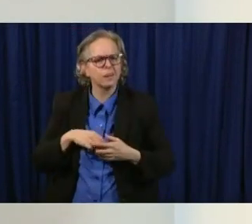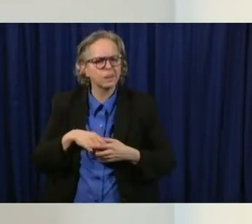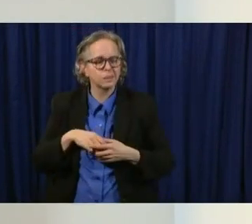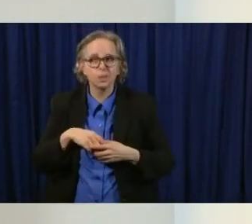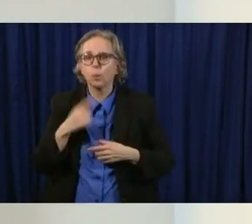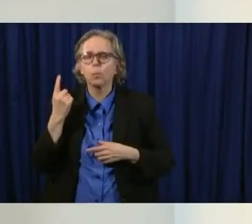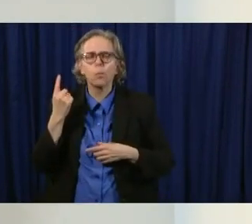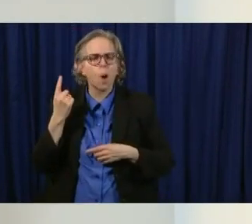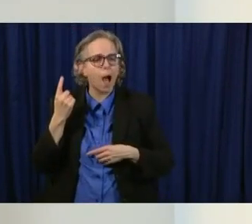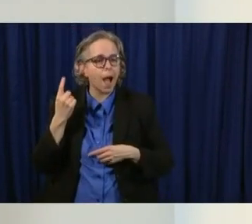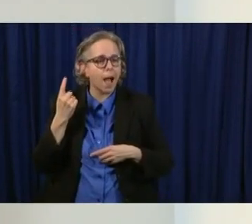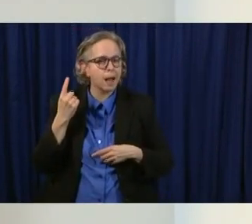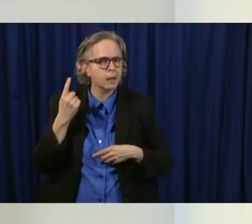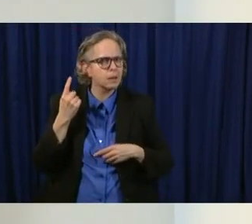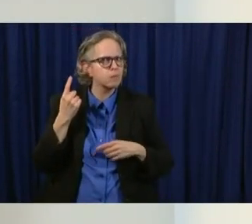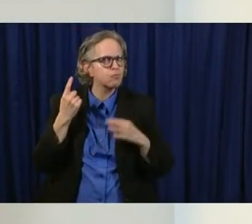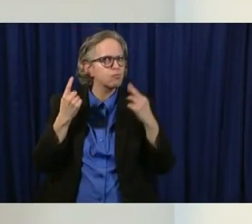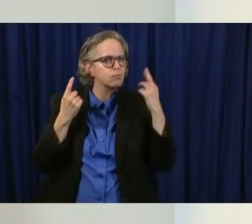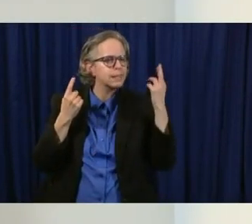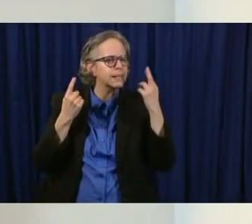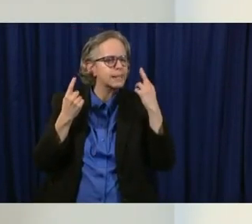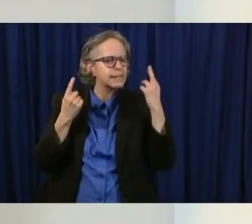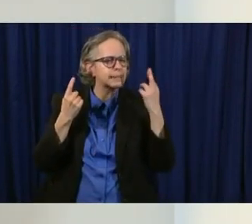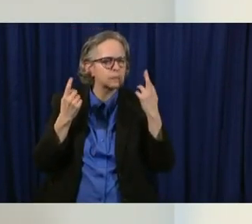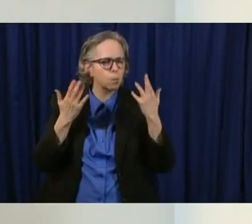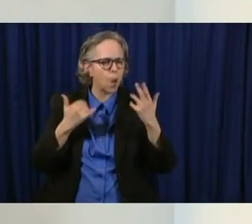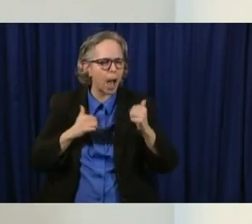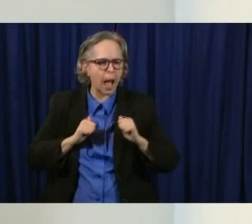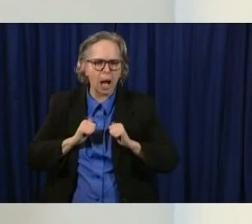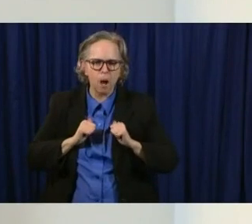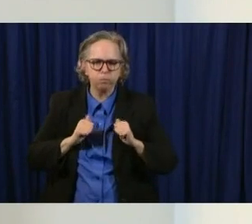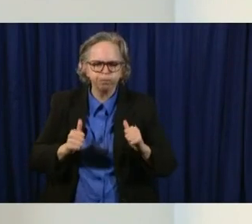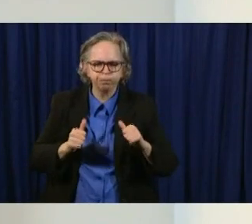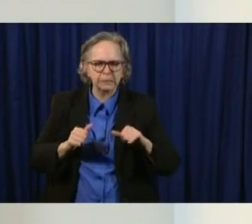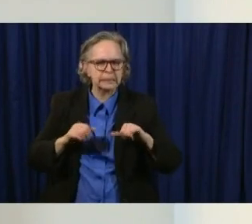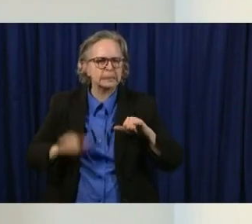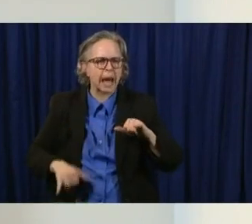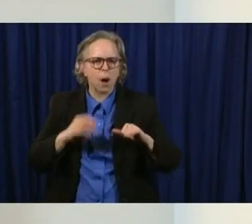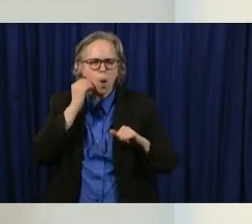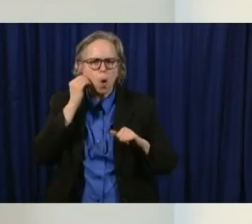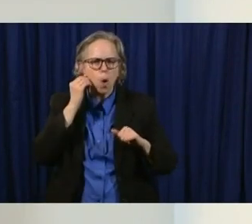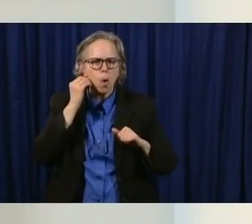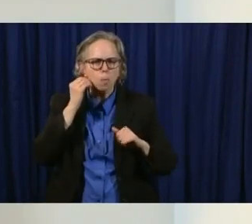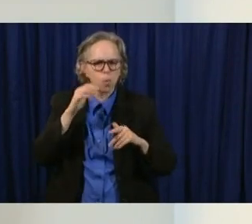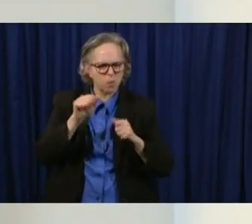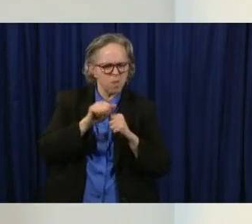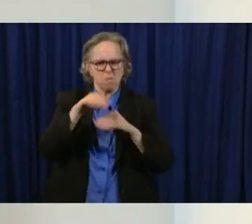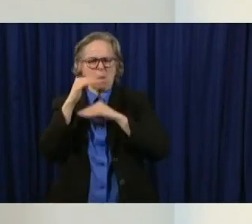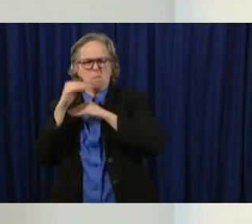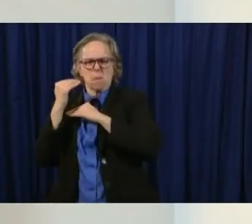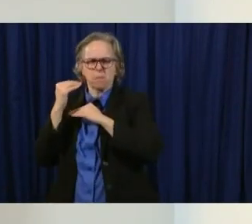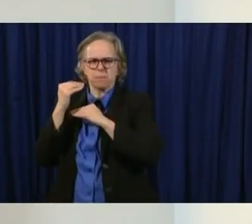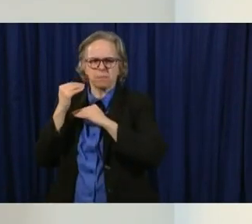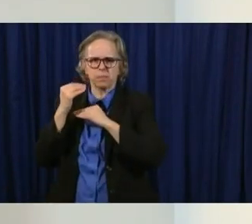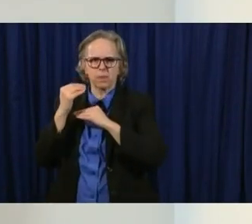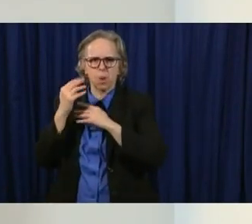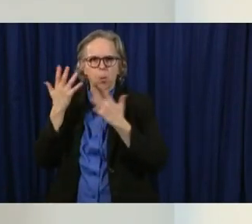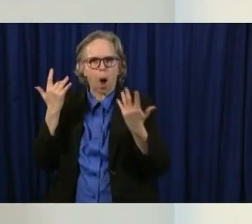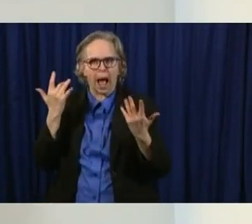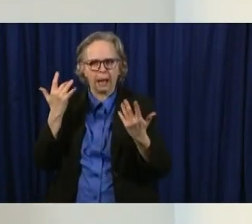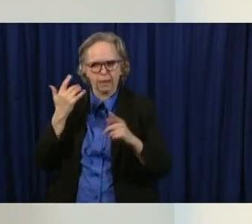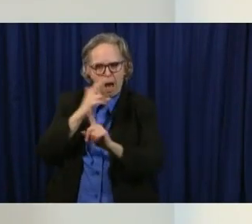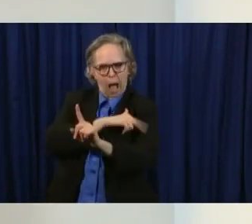for the aggressive restrictions was to make sure that we didn't overwhelm our healthcare system. Uh,